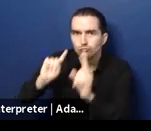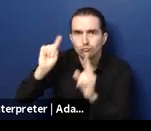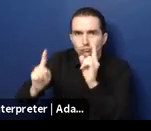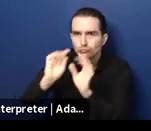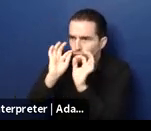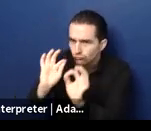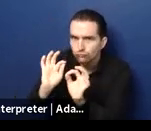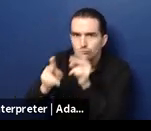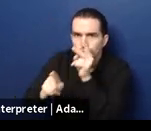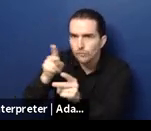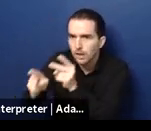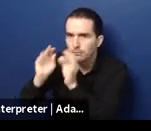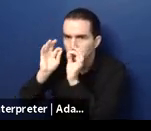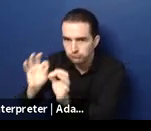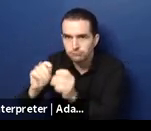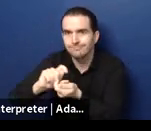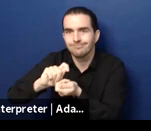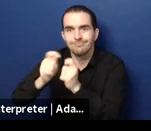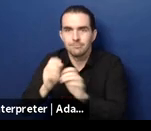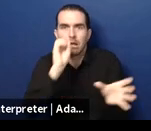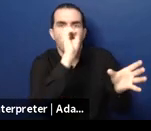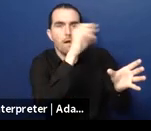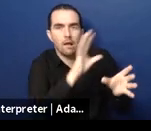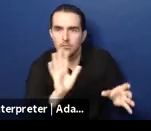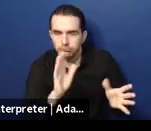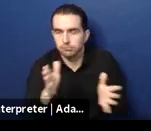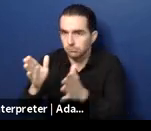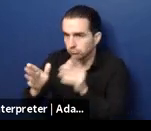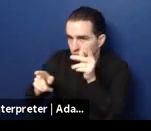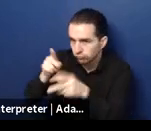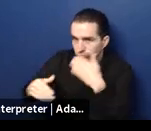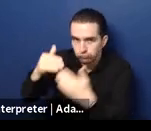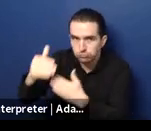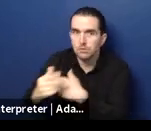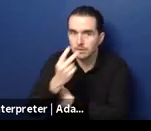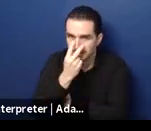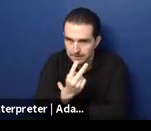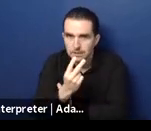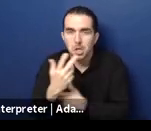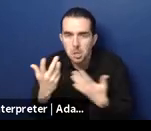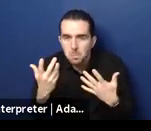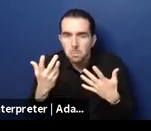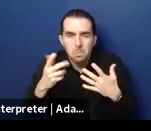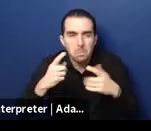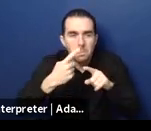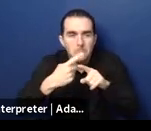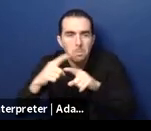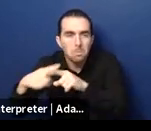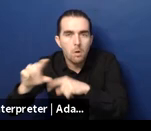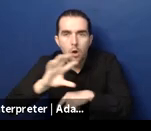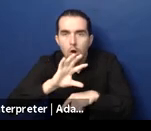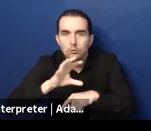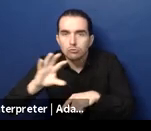countries. But mostly what we see here is an inability to steadily address the issue of